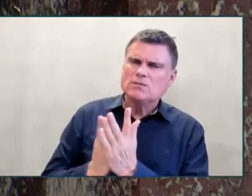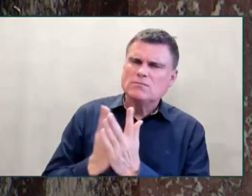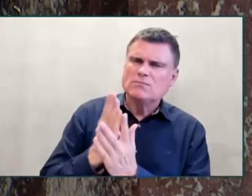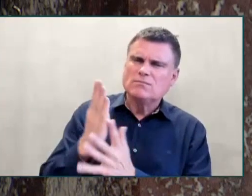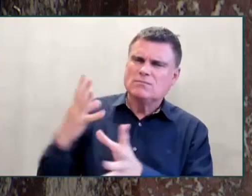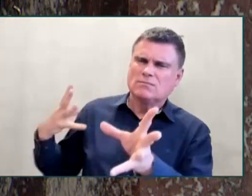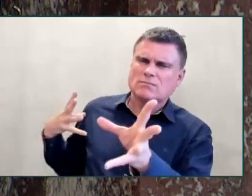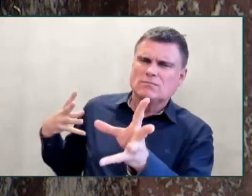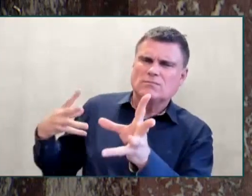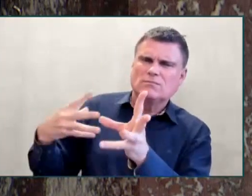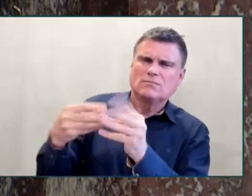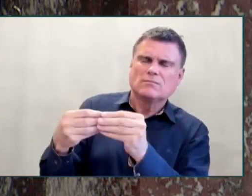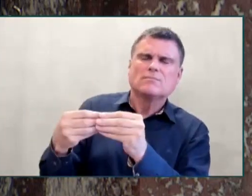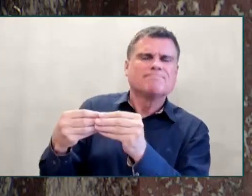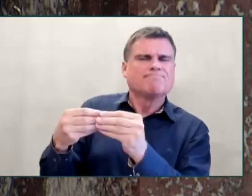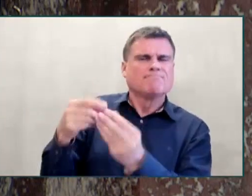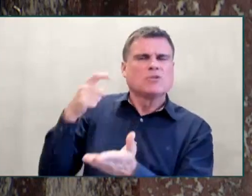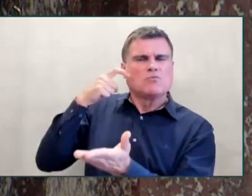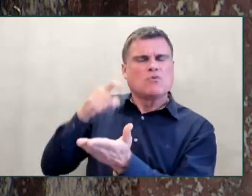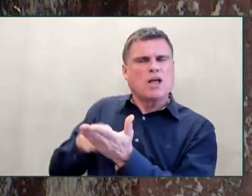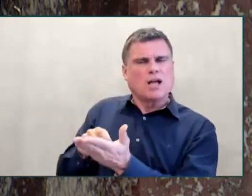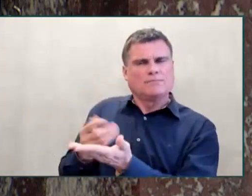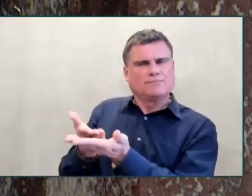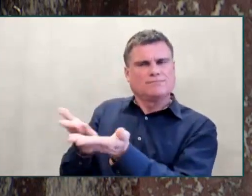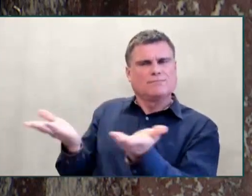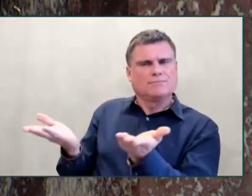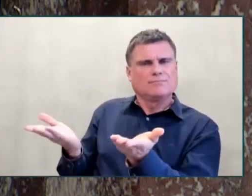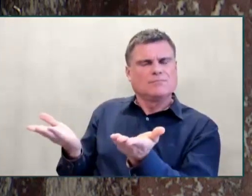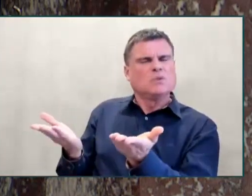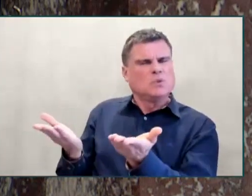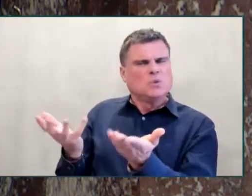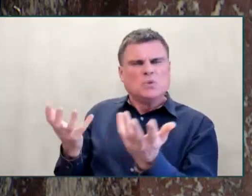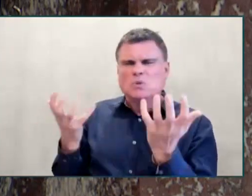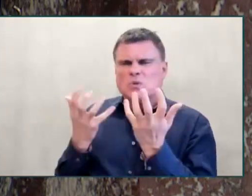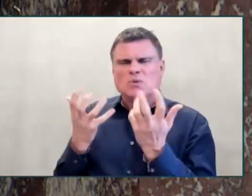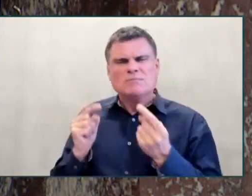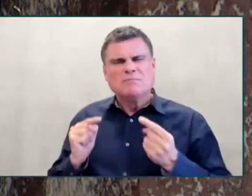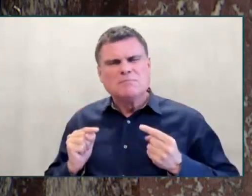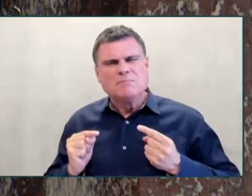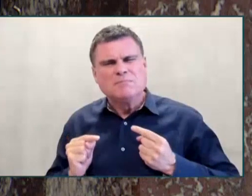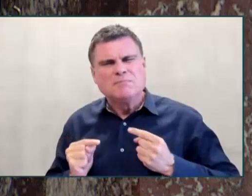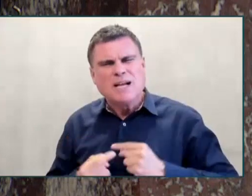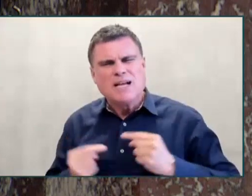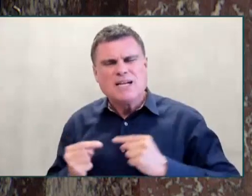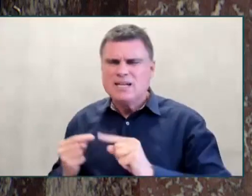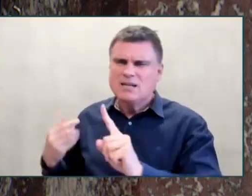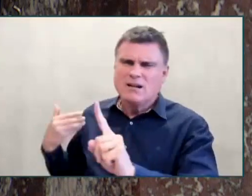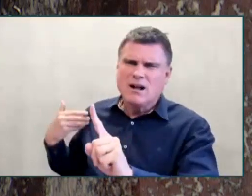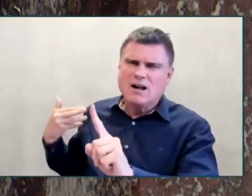felt today and over the past few days from our relatives in Sechelt.